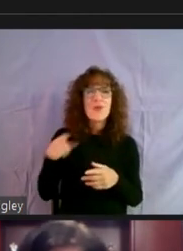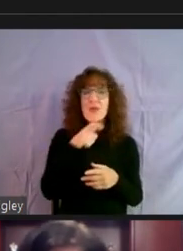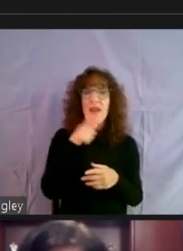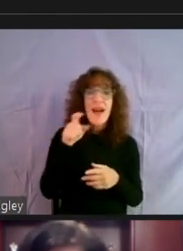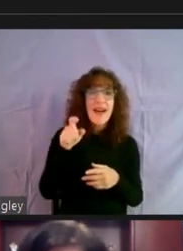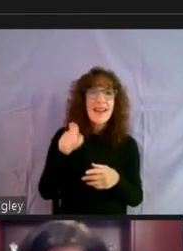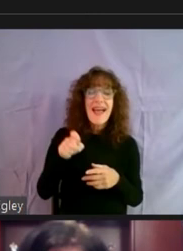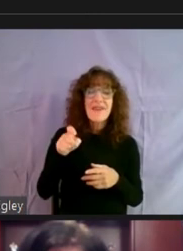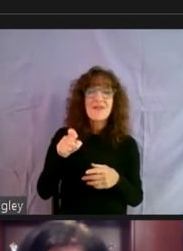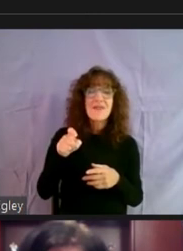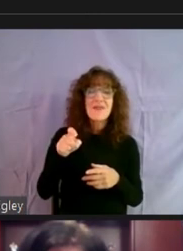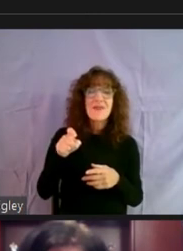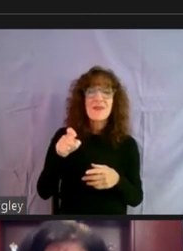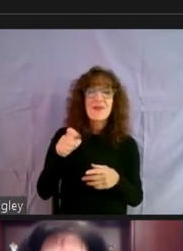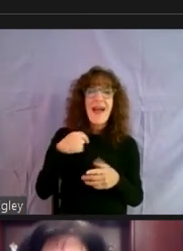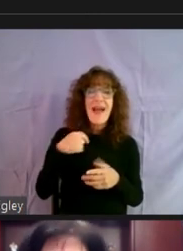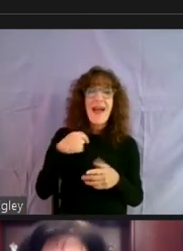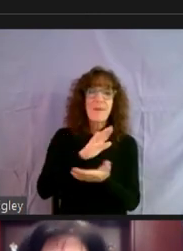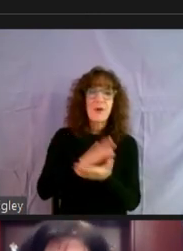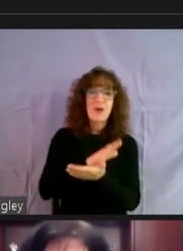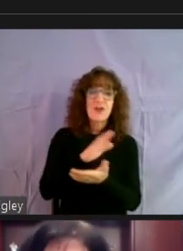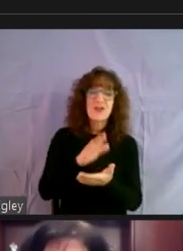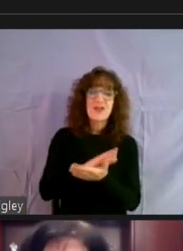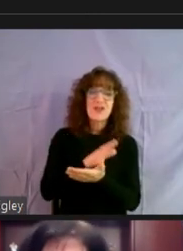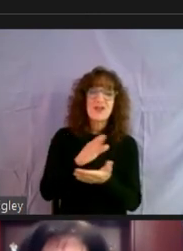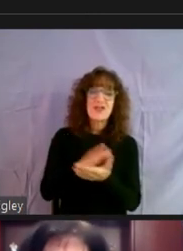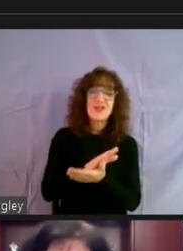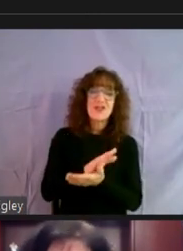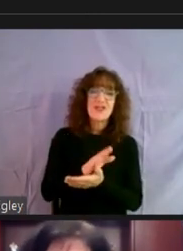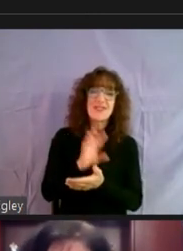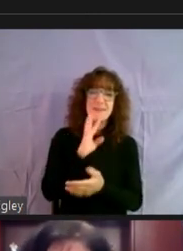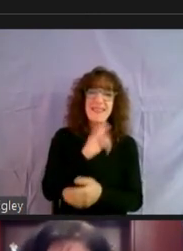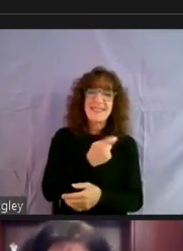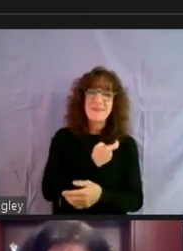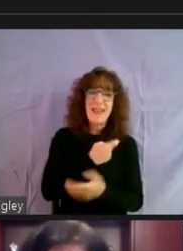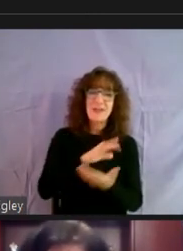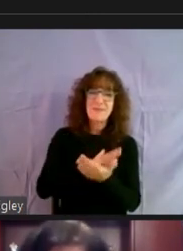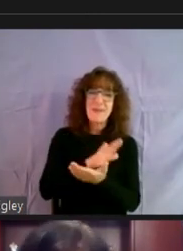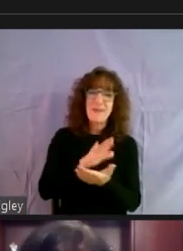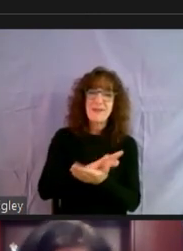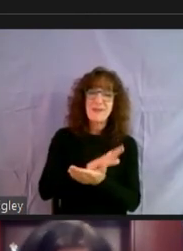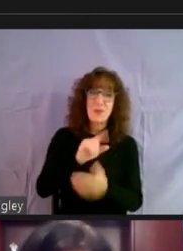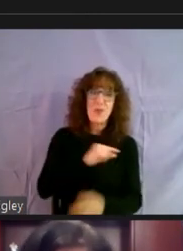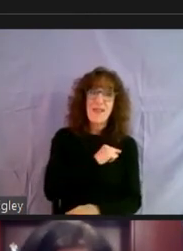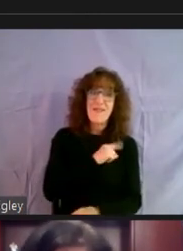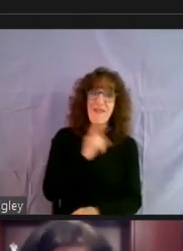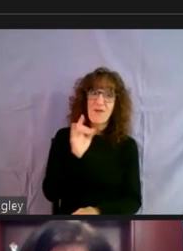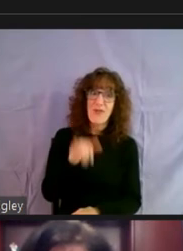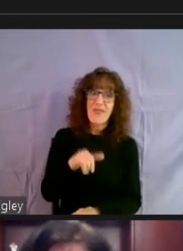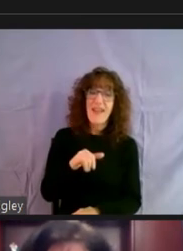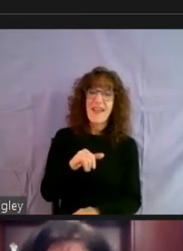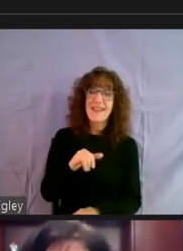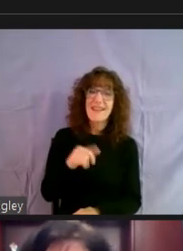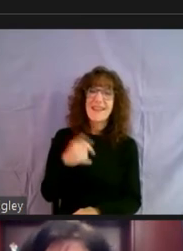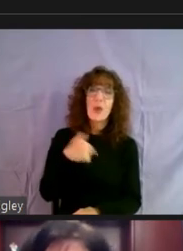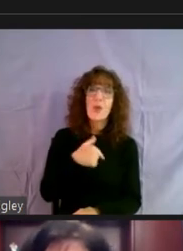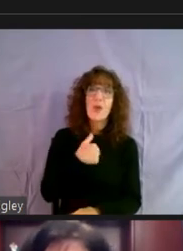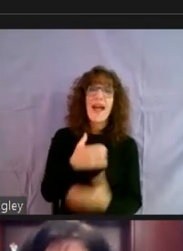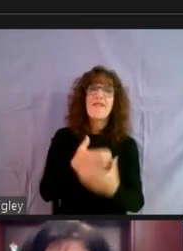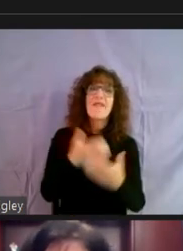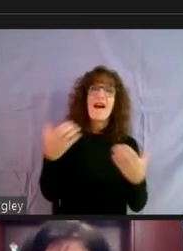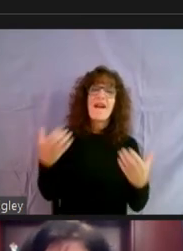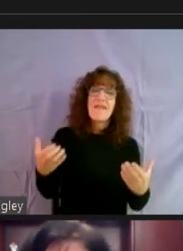be, you don't have to have papers, if you know what I mean, um, to qualify, um, that we got a lot of